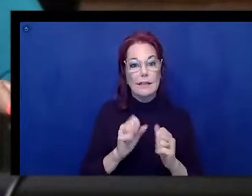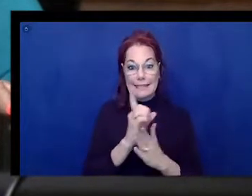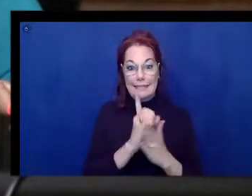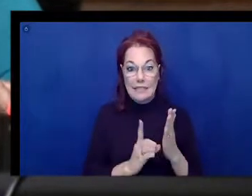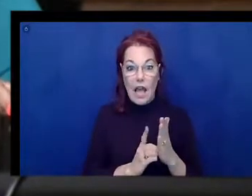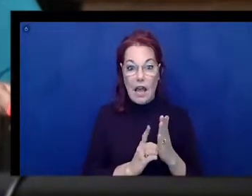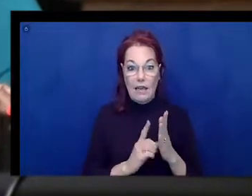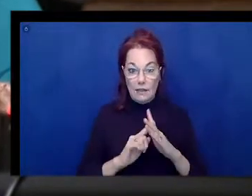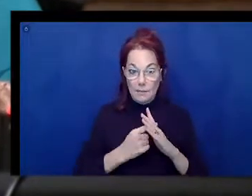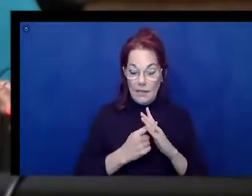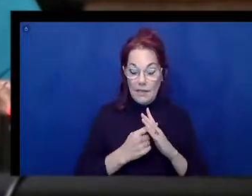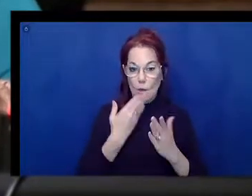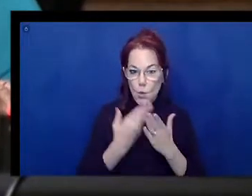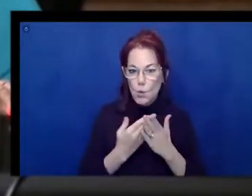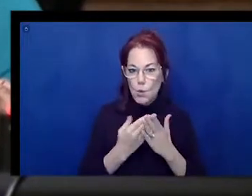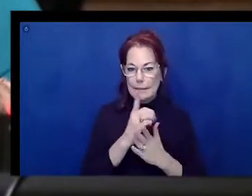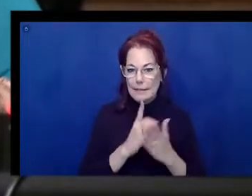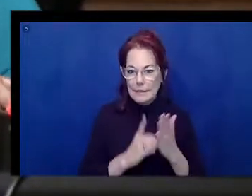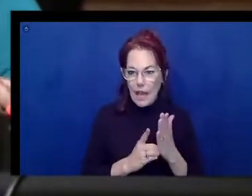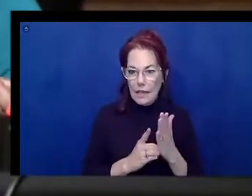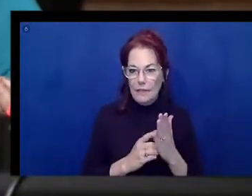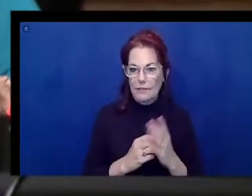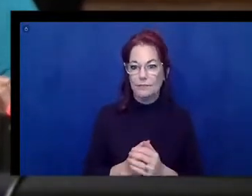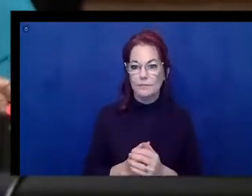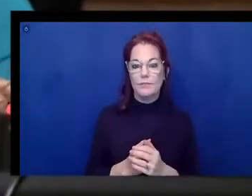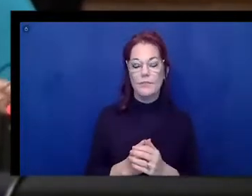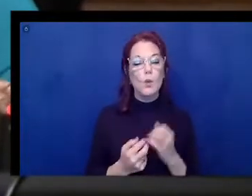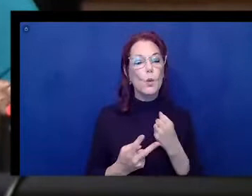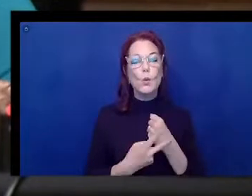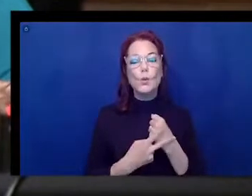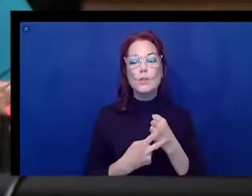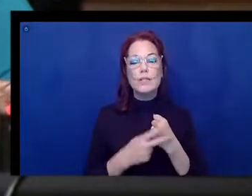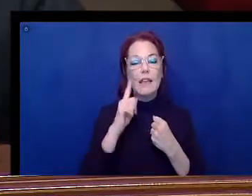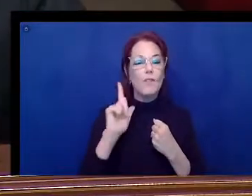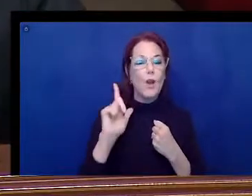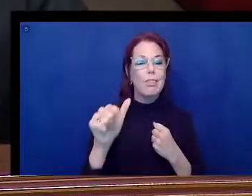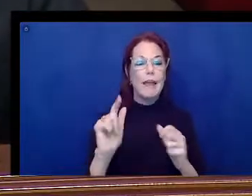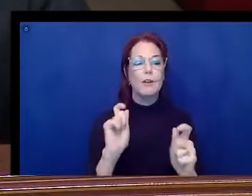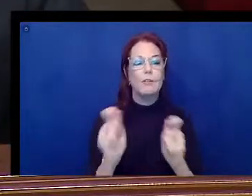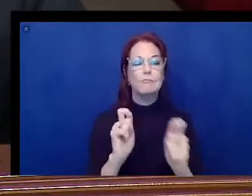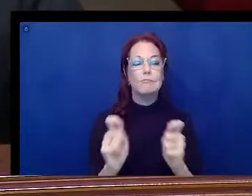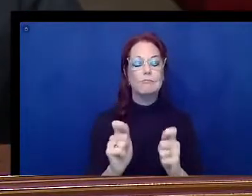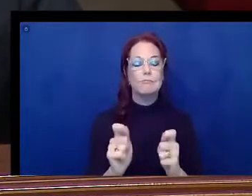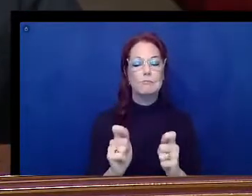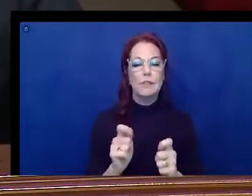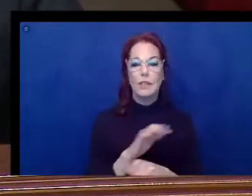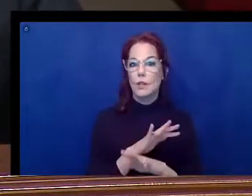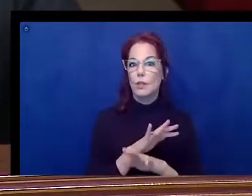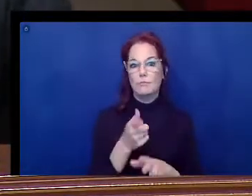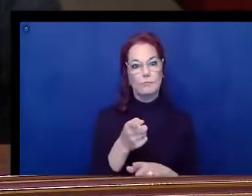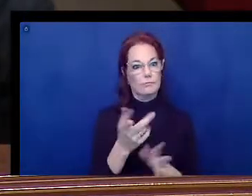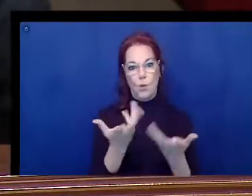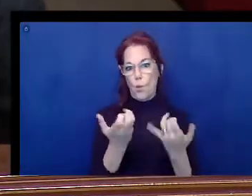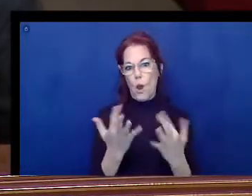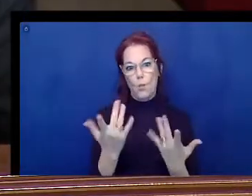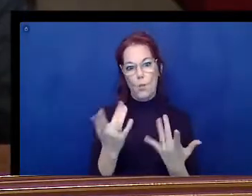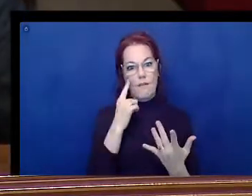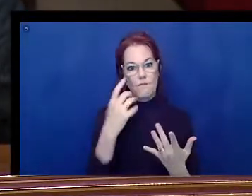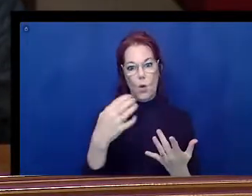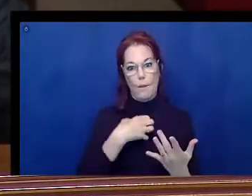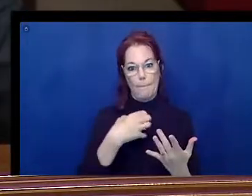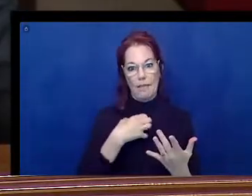lot of time in remediation. You don't want to wait until a complaint. Yeah. That all makes sense. And I think for as much